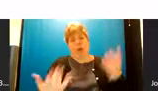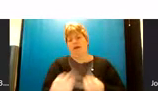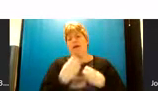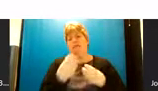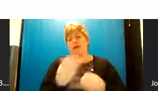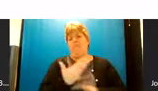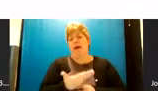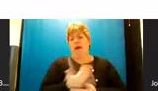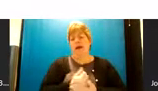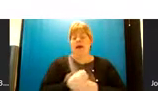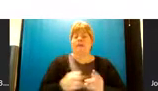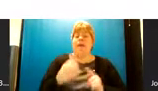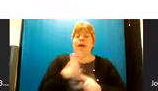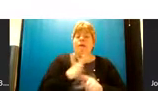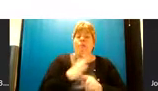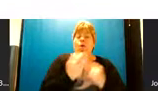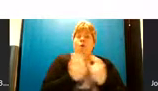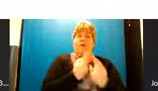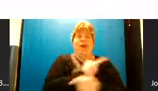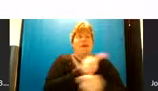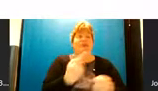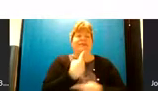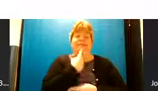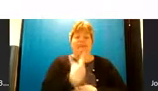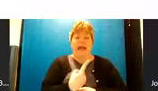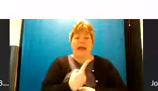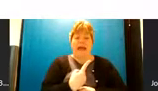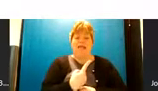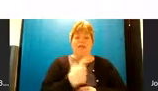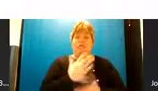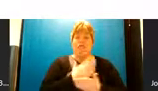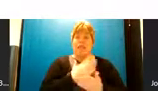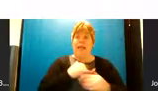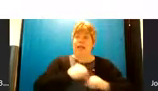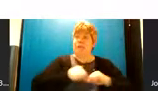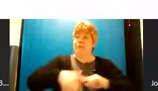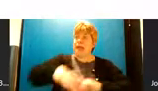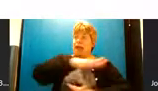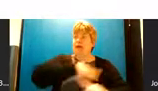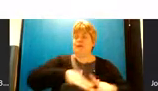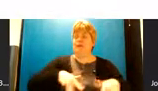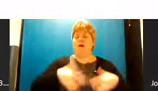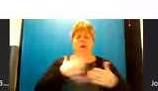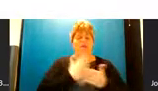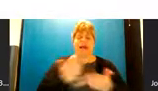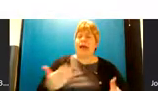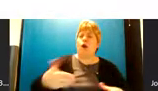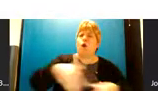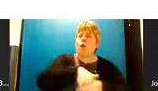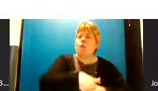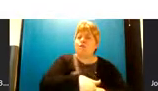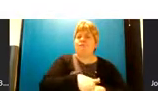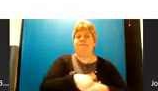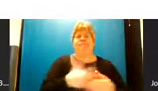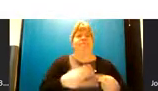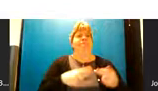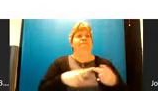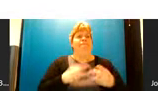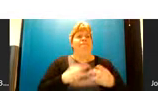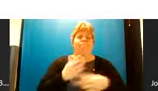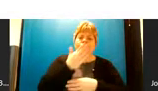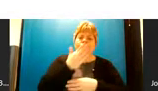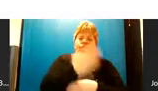uh the important things that people have said are really about these spaces being very inclusive and very much about going